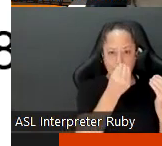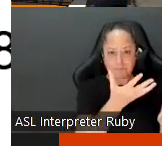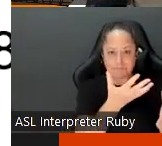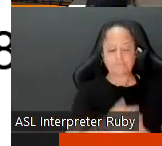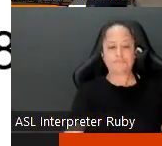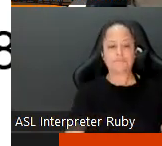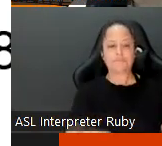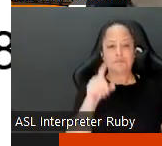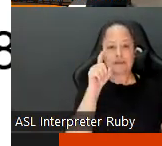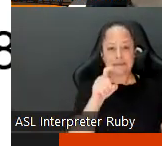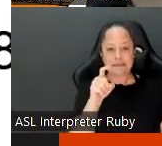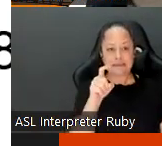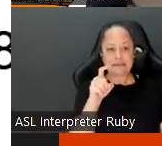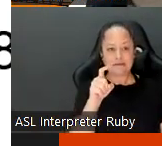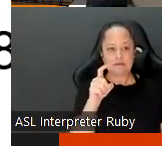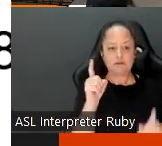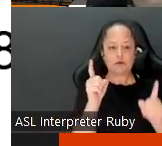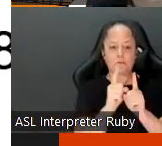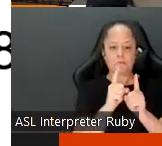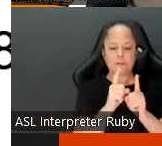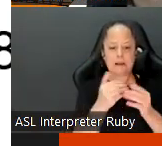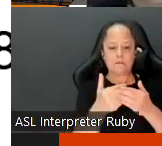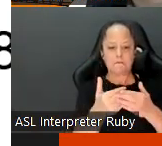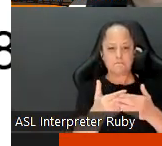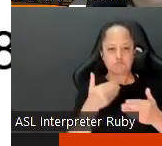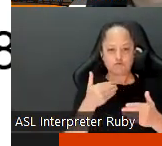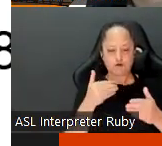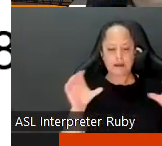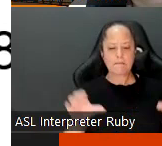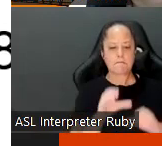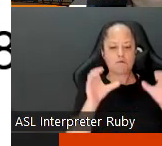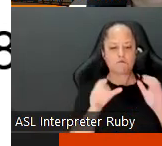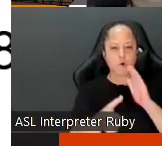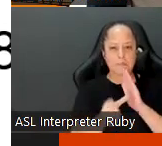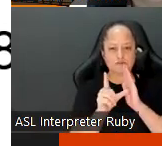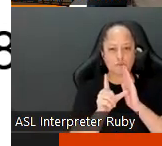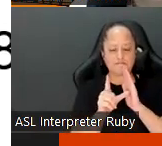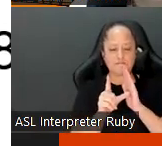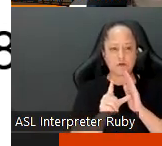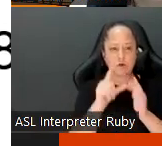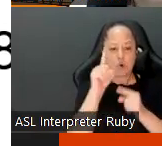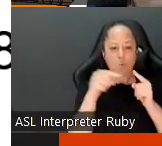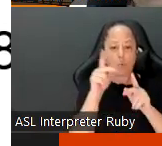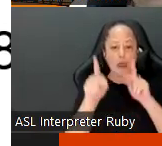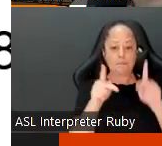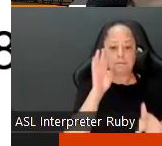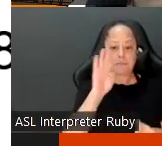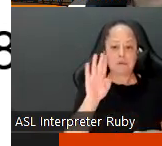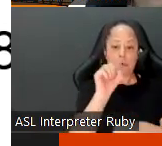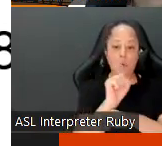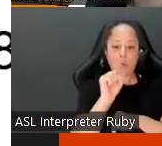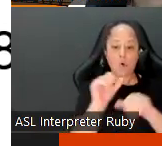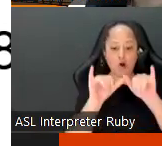um you need to meet uh for the pre-formance pre-performance review um and then when people are going to do workstation